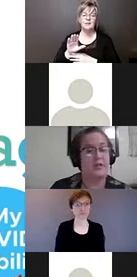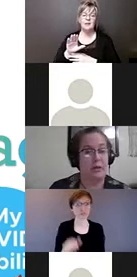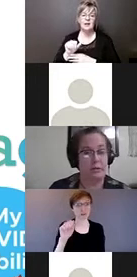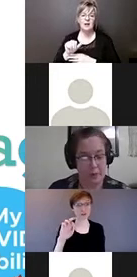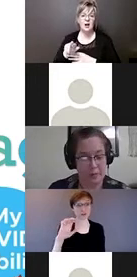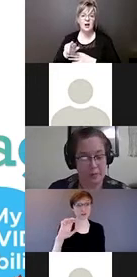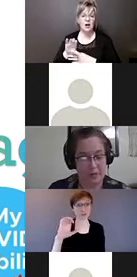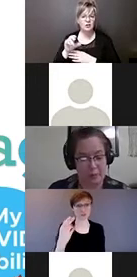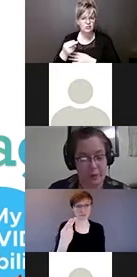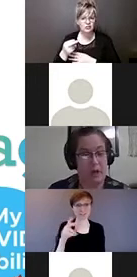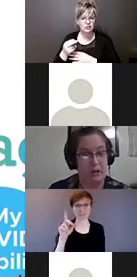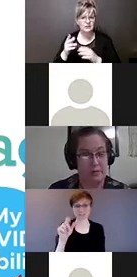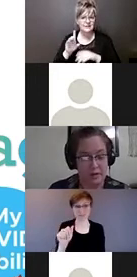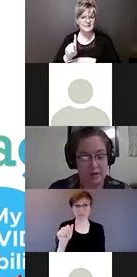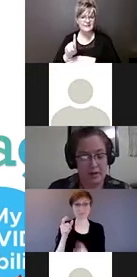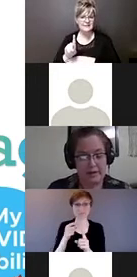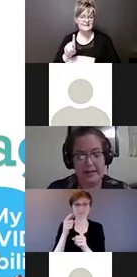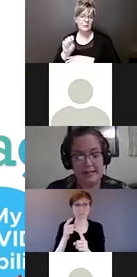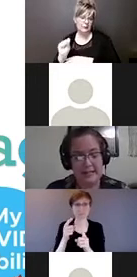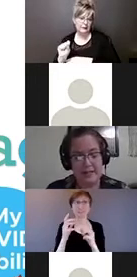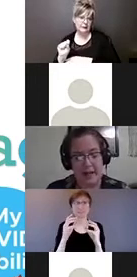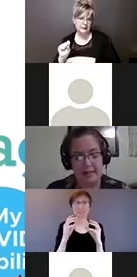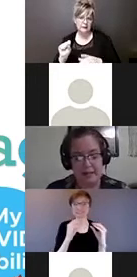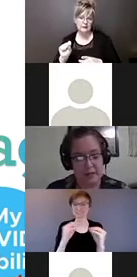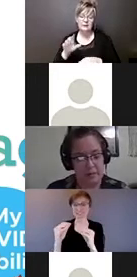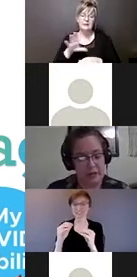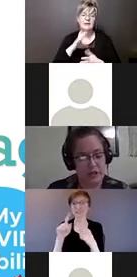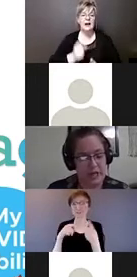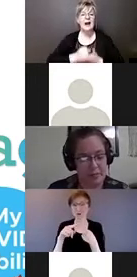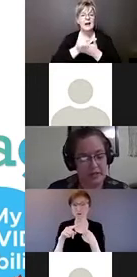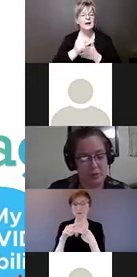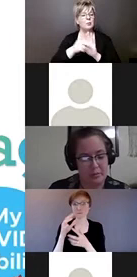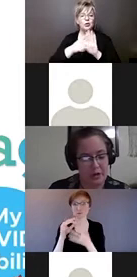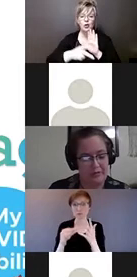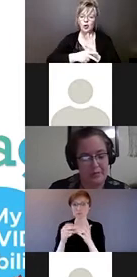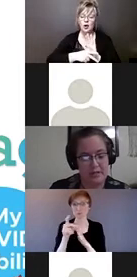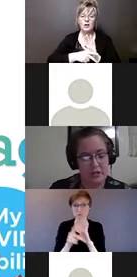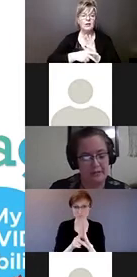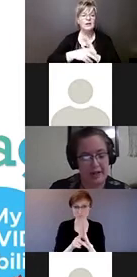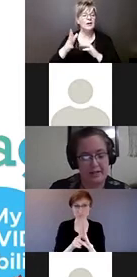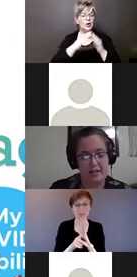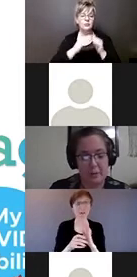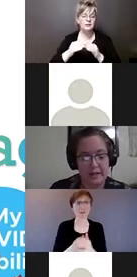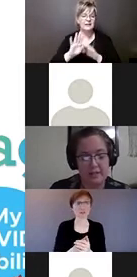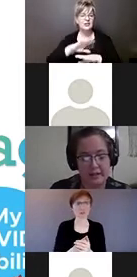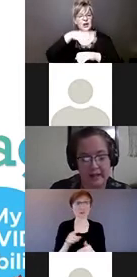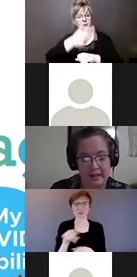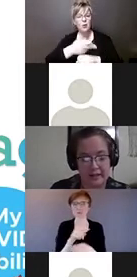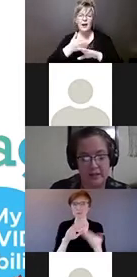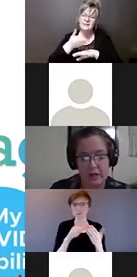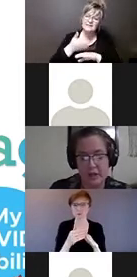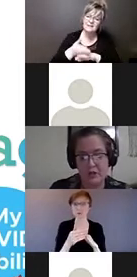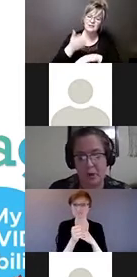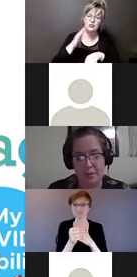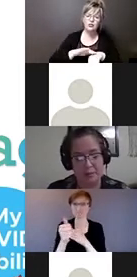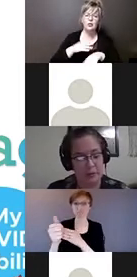brokers about the optional protocol. The idea is that these community champions will move the message of accessing rights in Canada